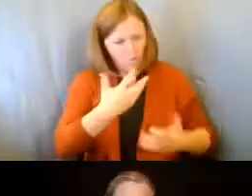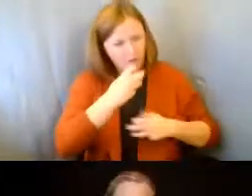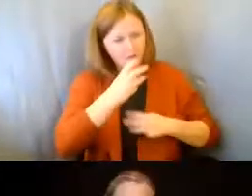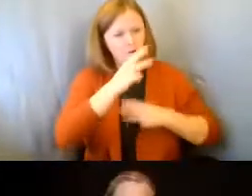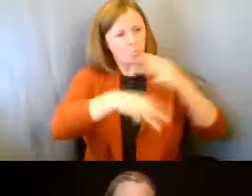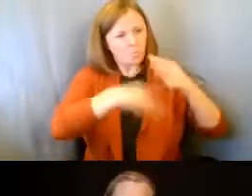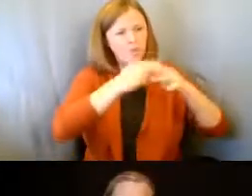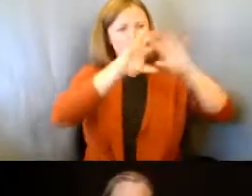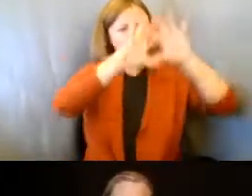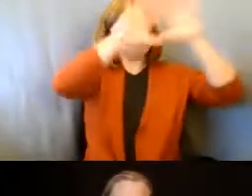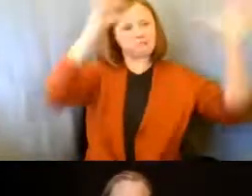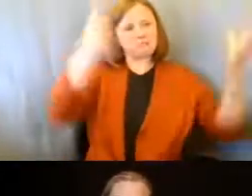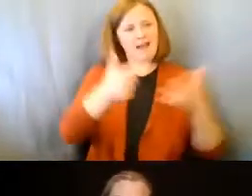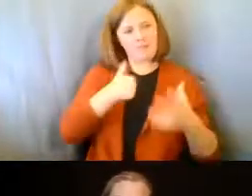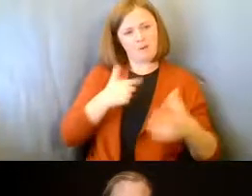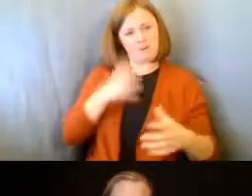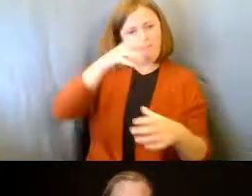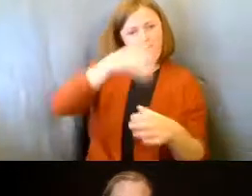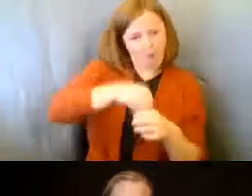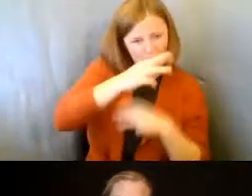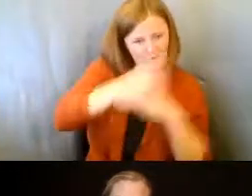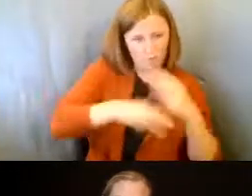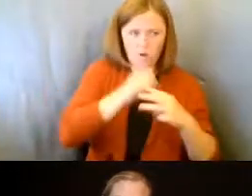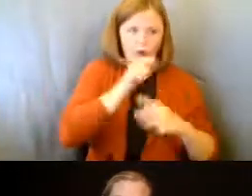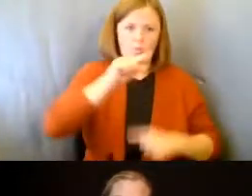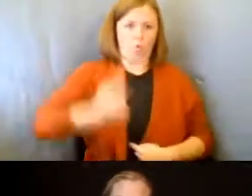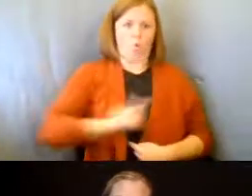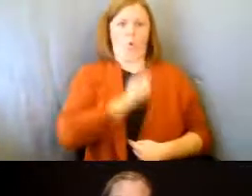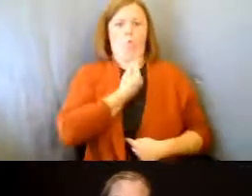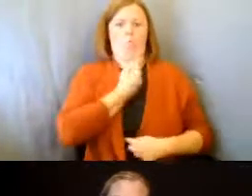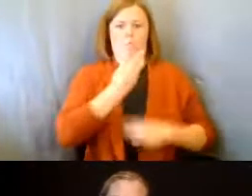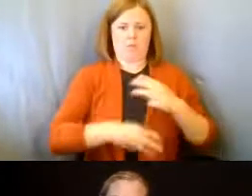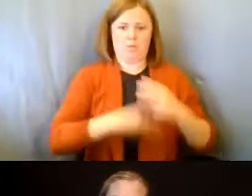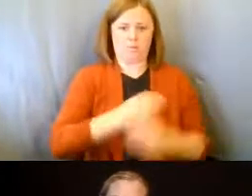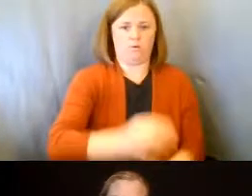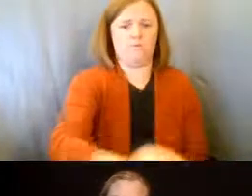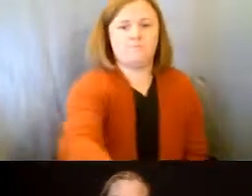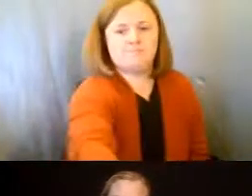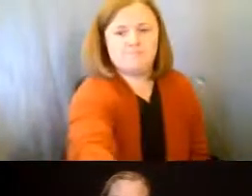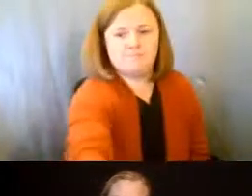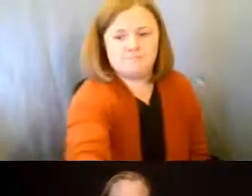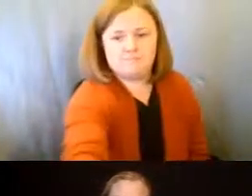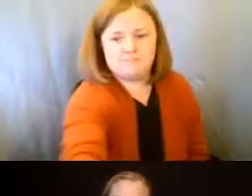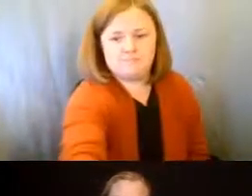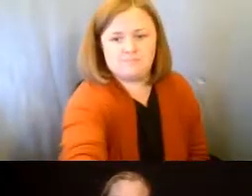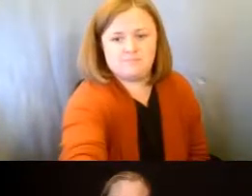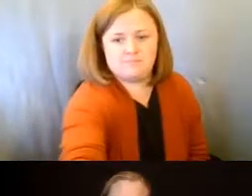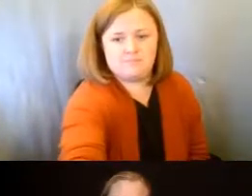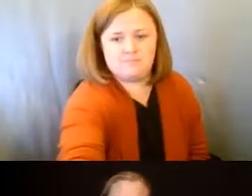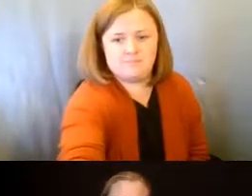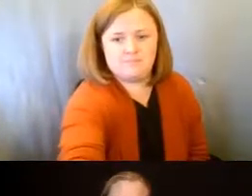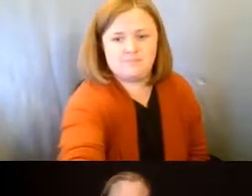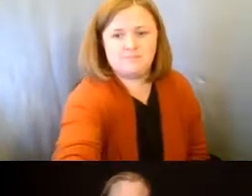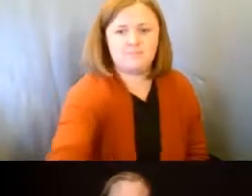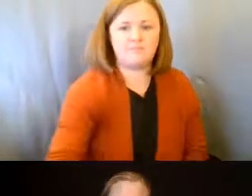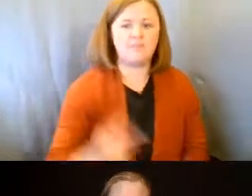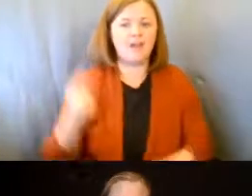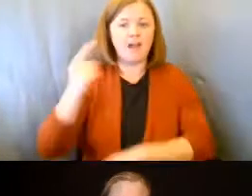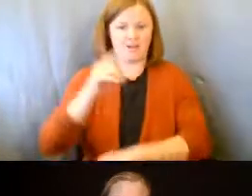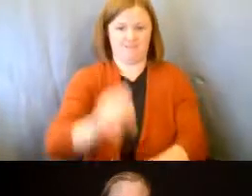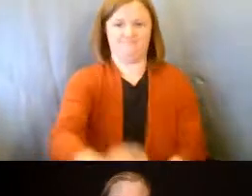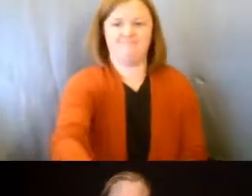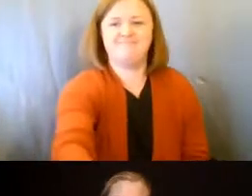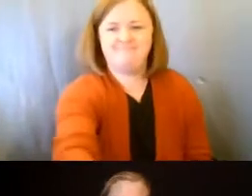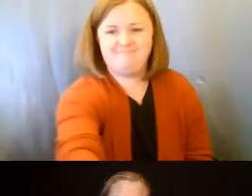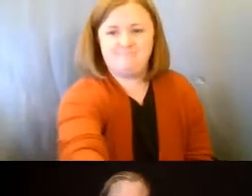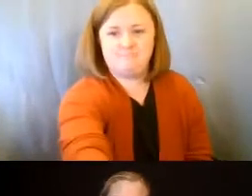outside of me. One of the things I talk about is on the day that I no longer